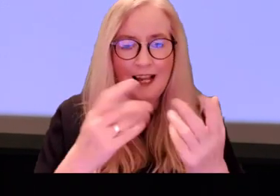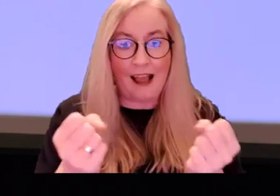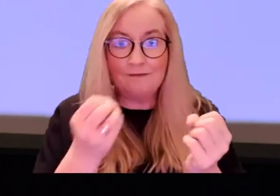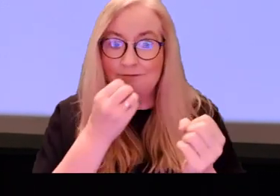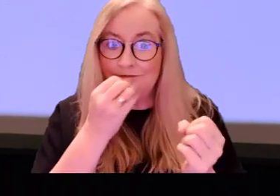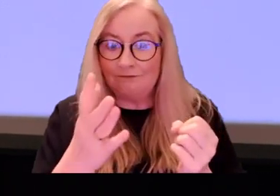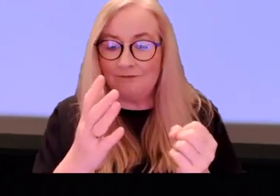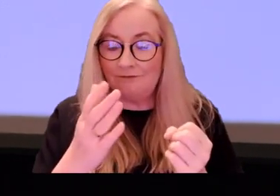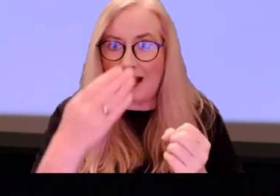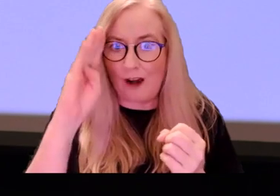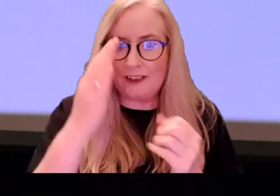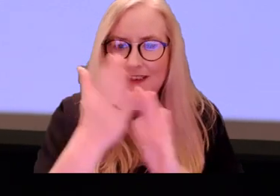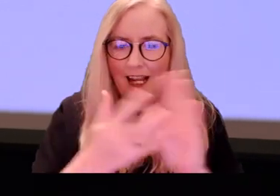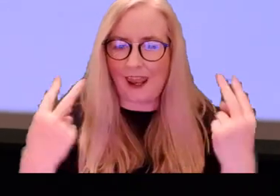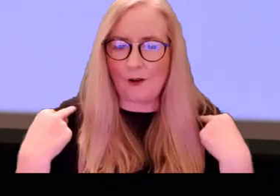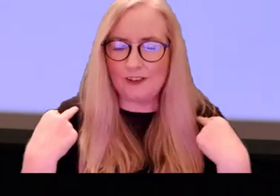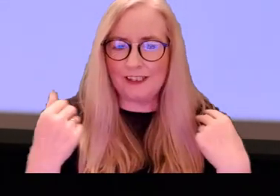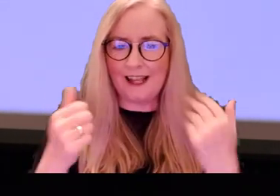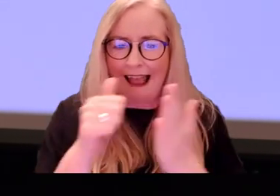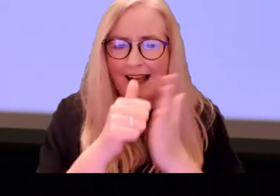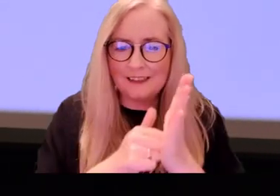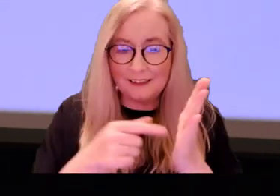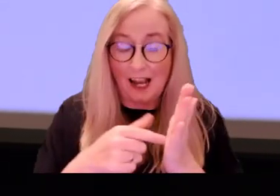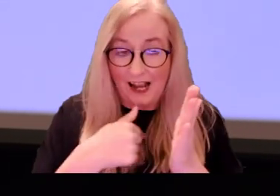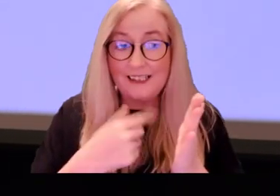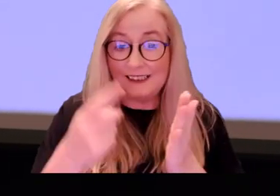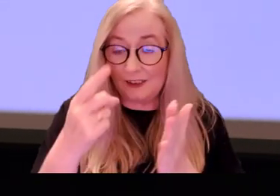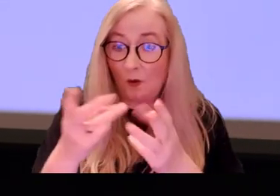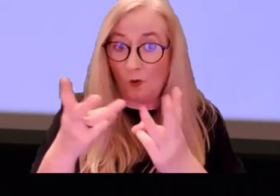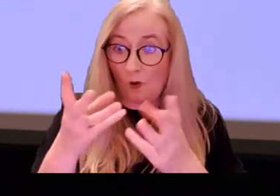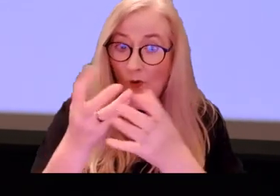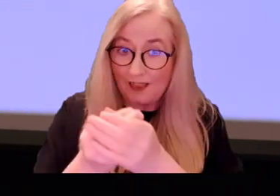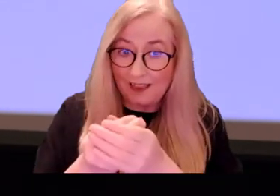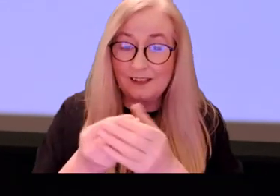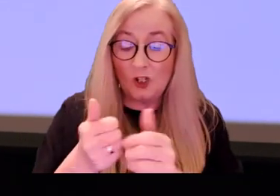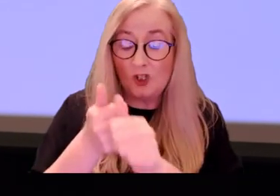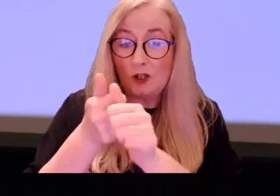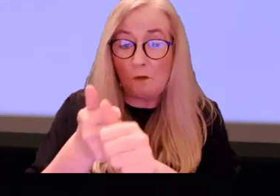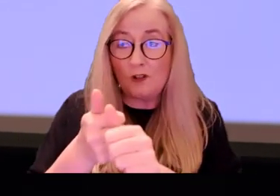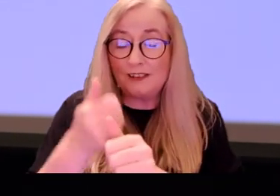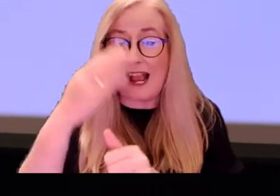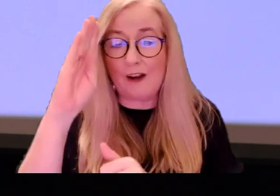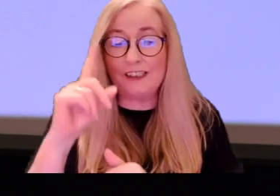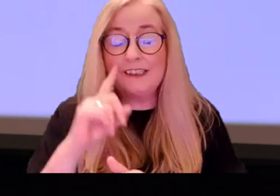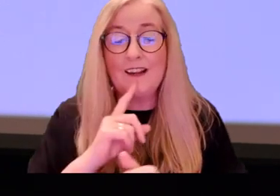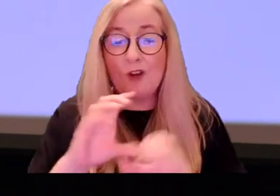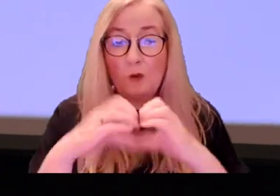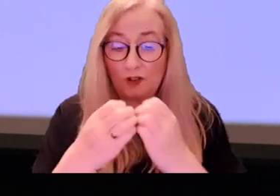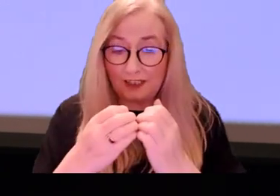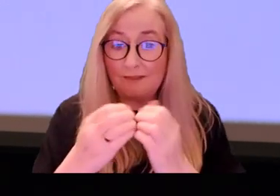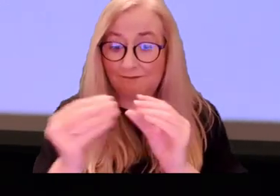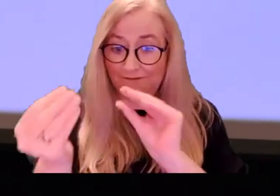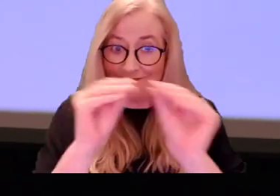brilliant Sign Language Act which I worked immensely on and supported the Irish Deaf community